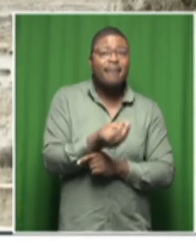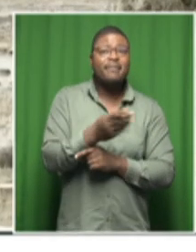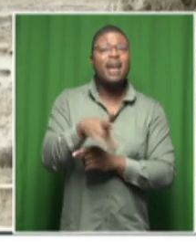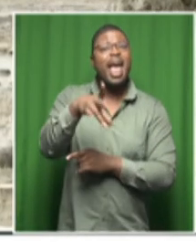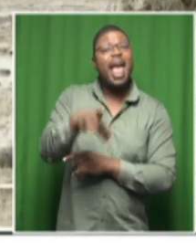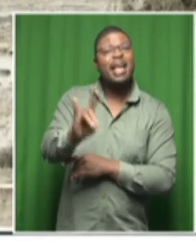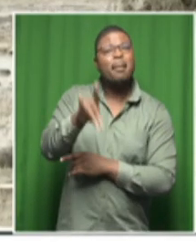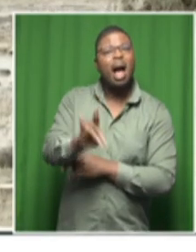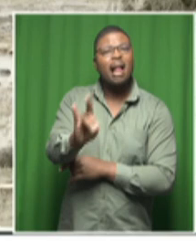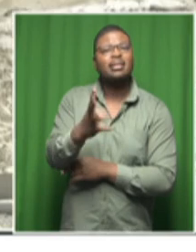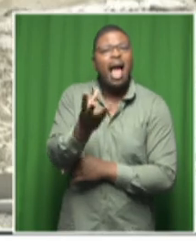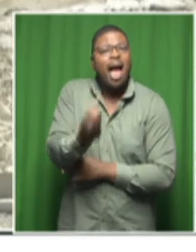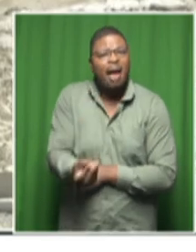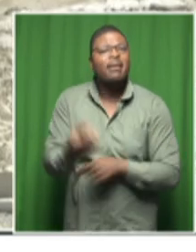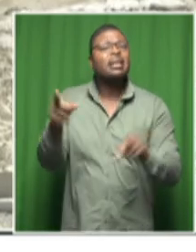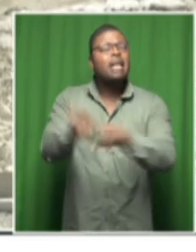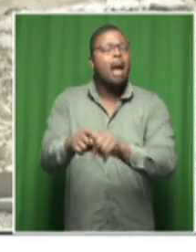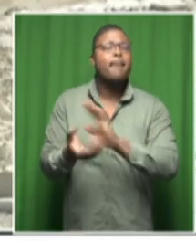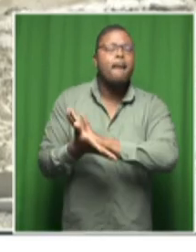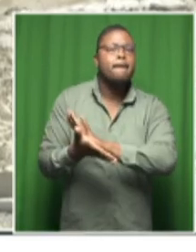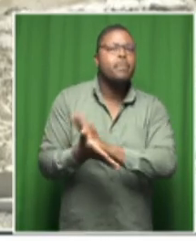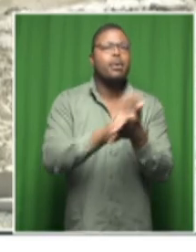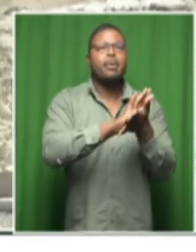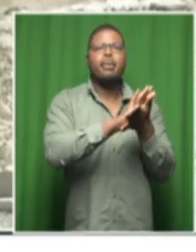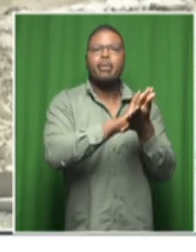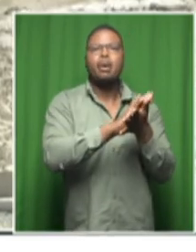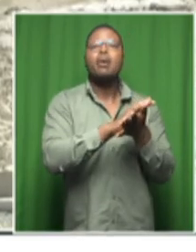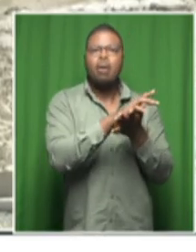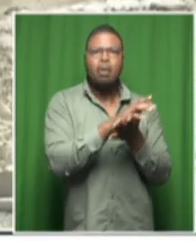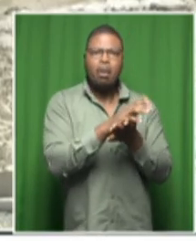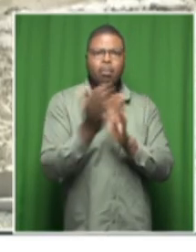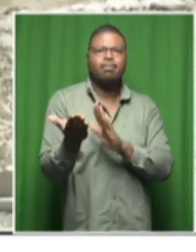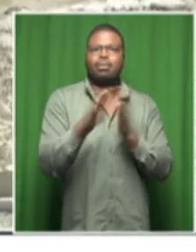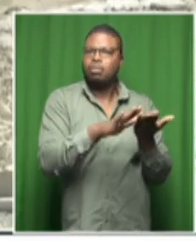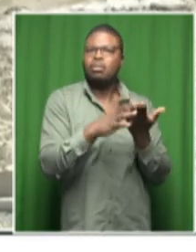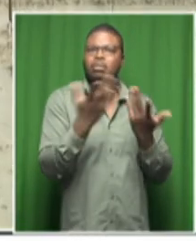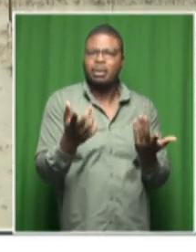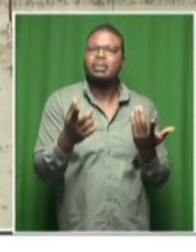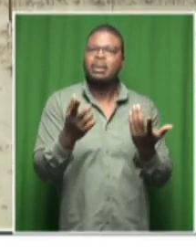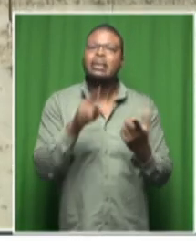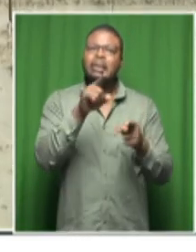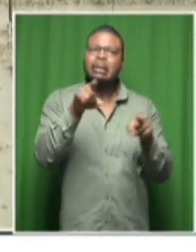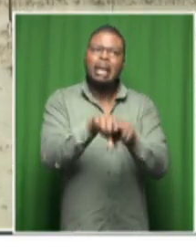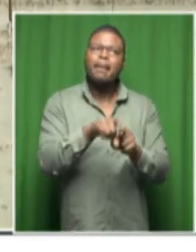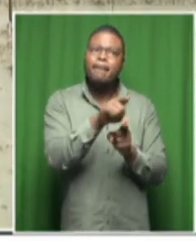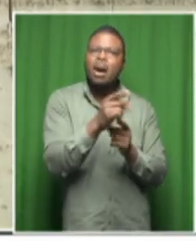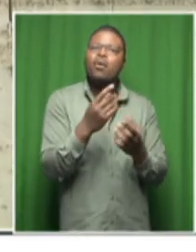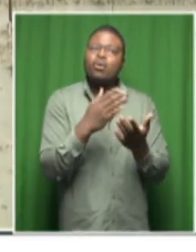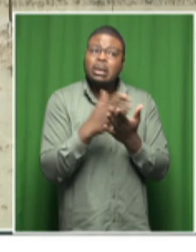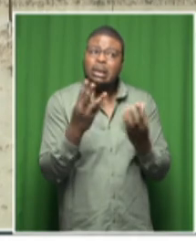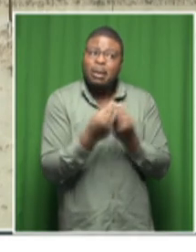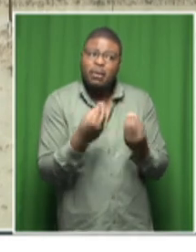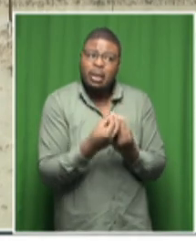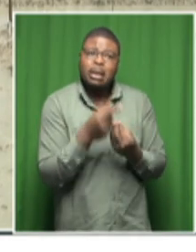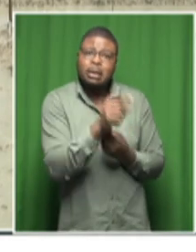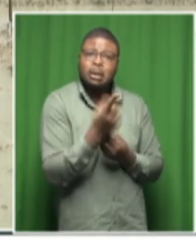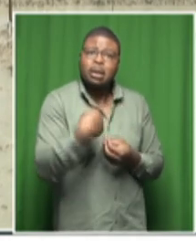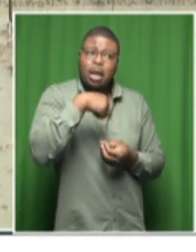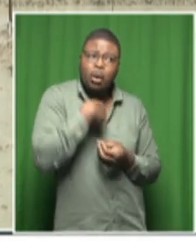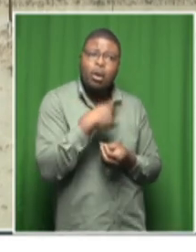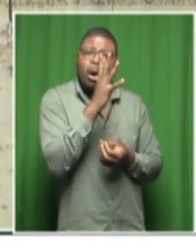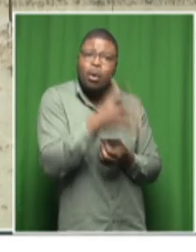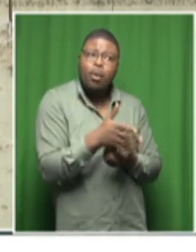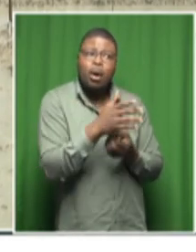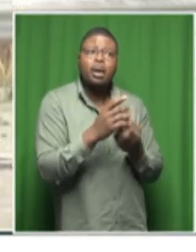that he had and he had worked for has actually been washed away and so these are some of the the the